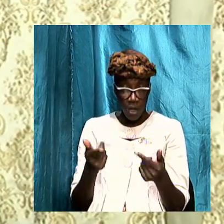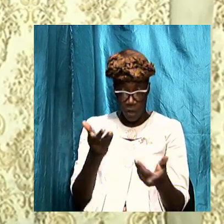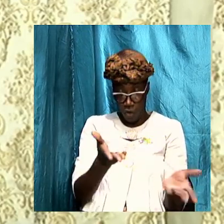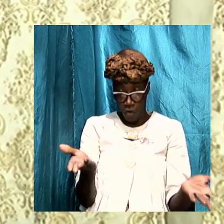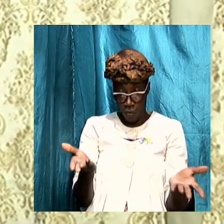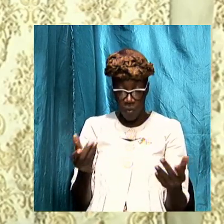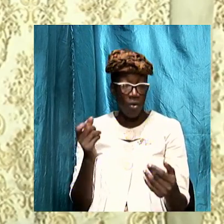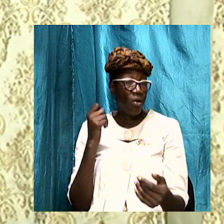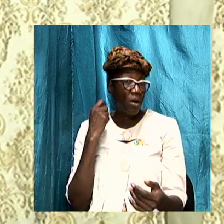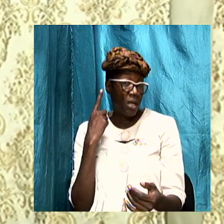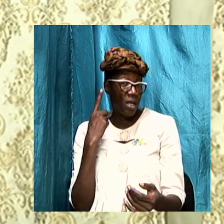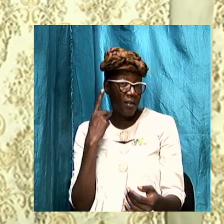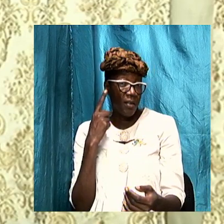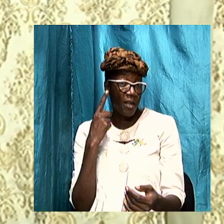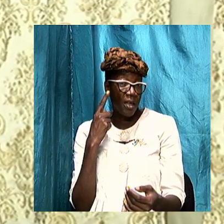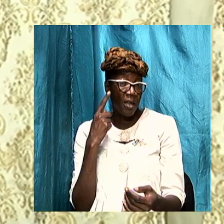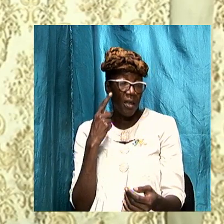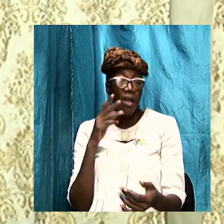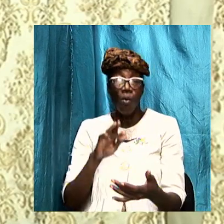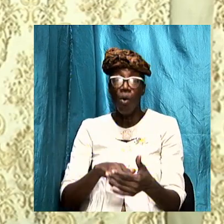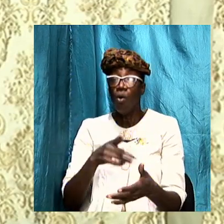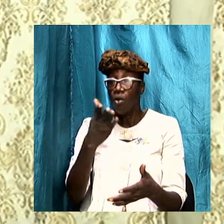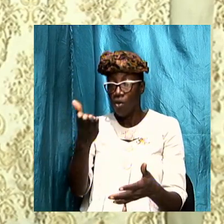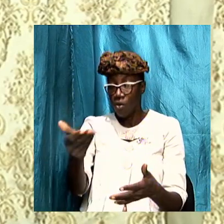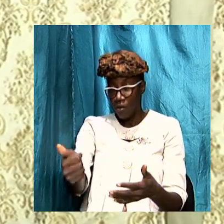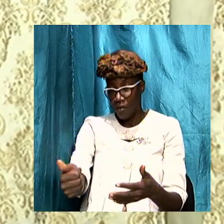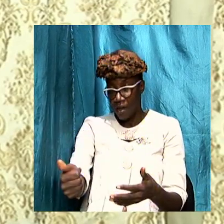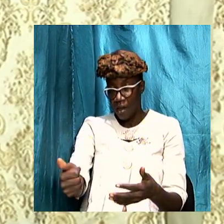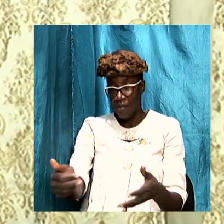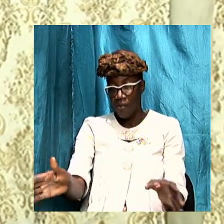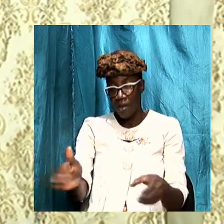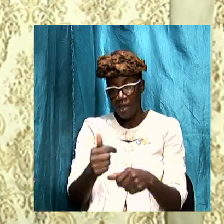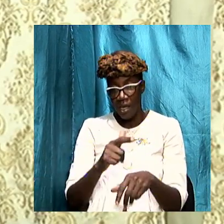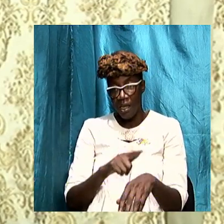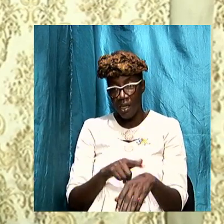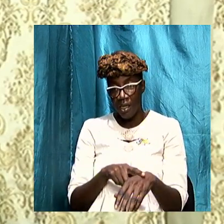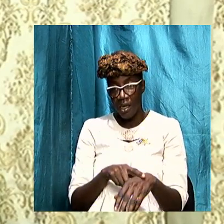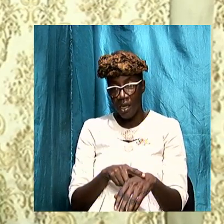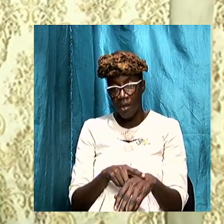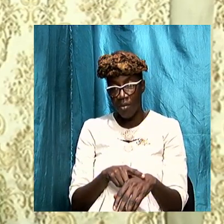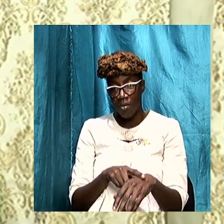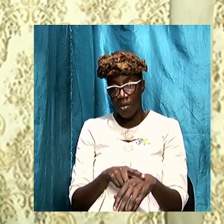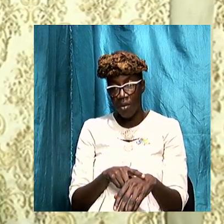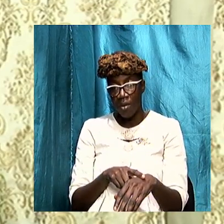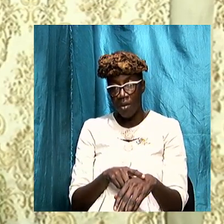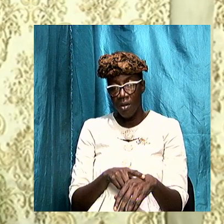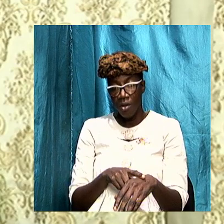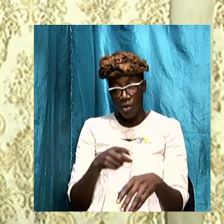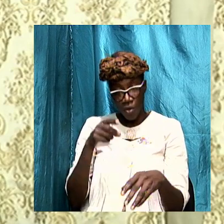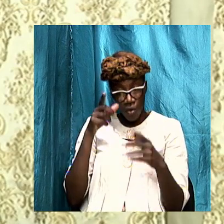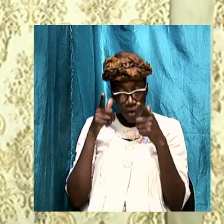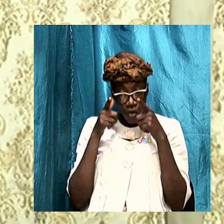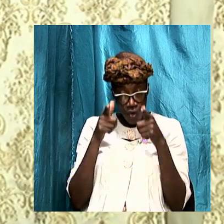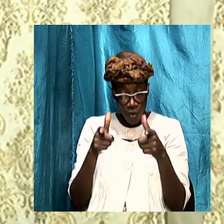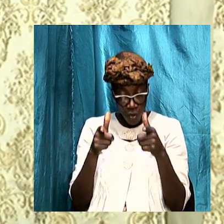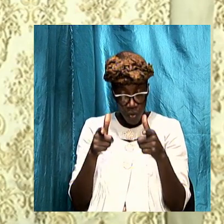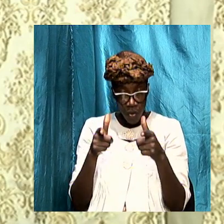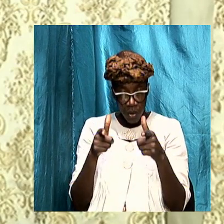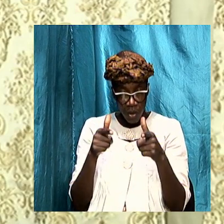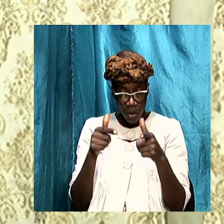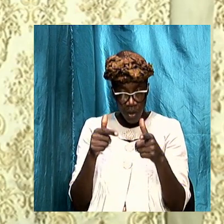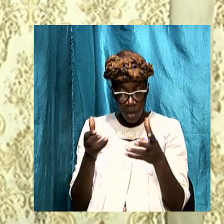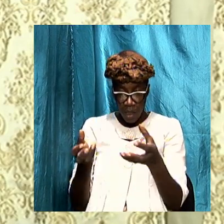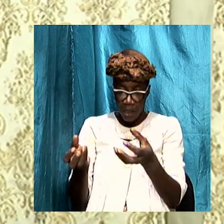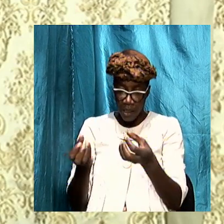and we owe it to ourselves to take the time out and to drill down and to